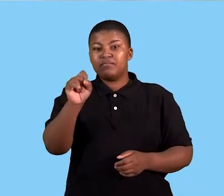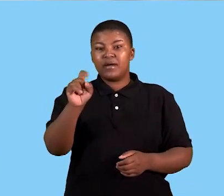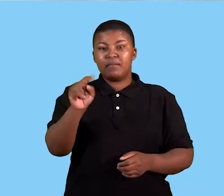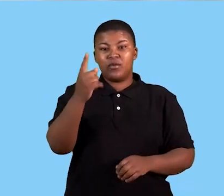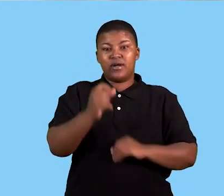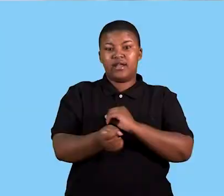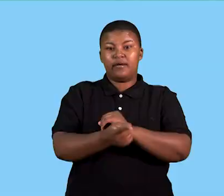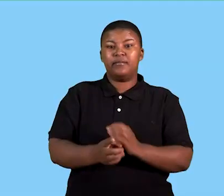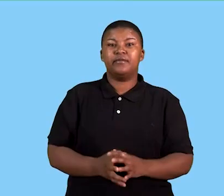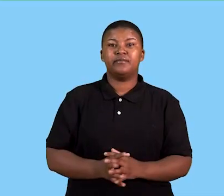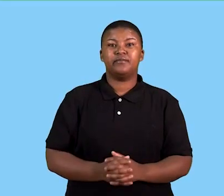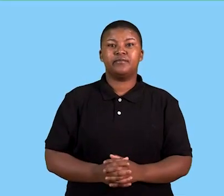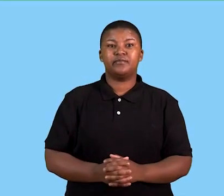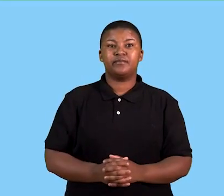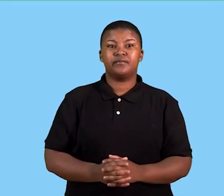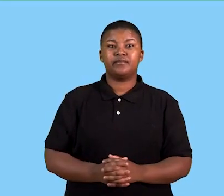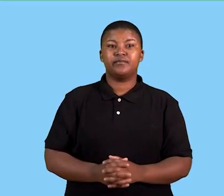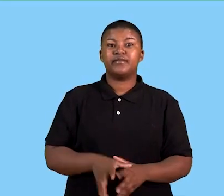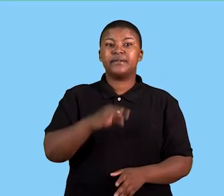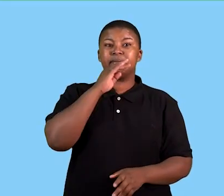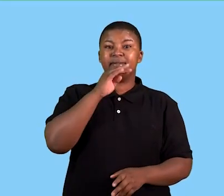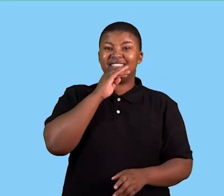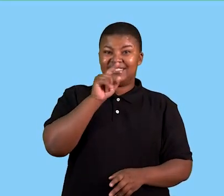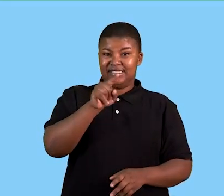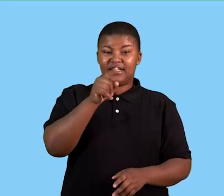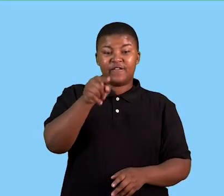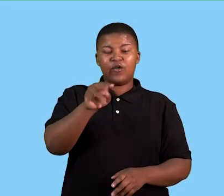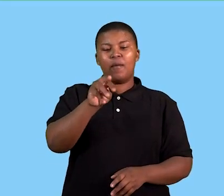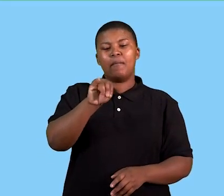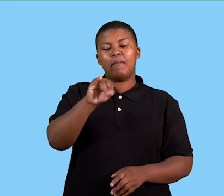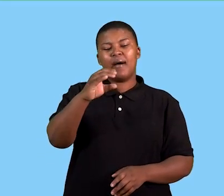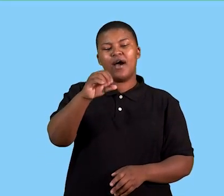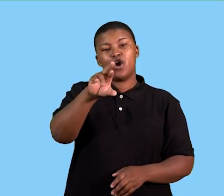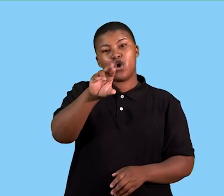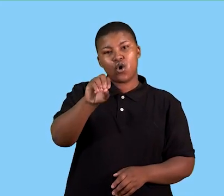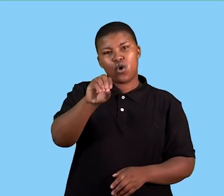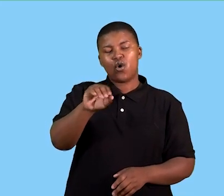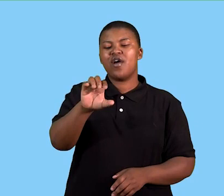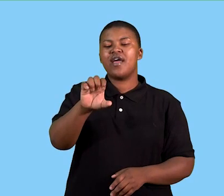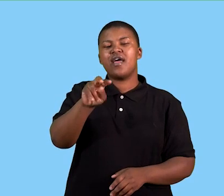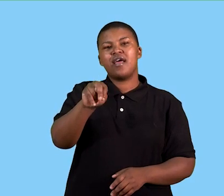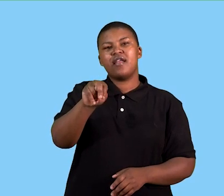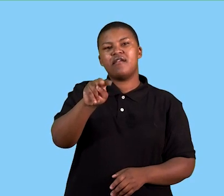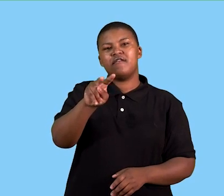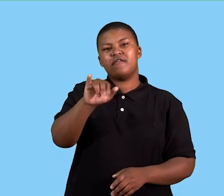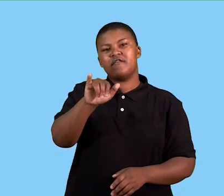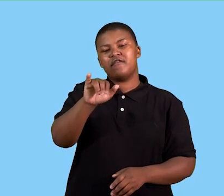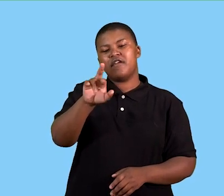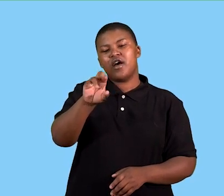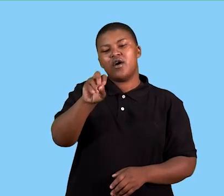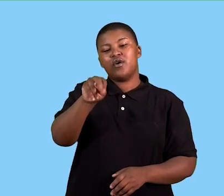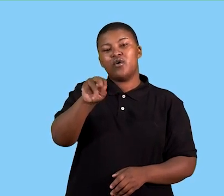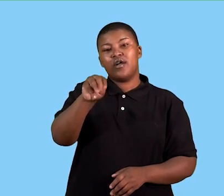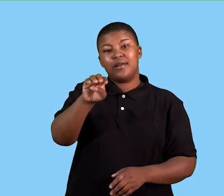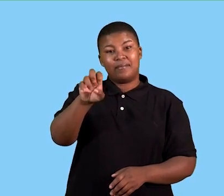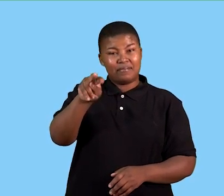our concept map, this will be the meaning of the micro environment. So let's start with that one. Now before we can start